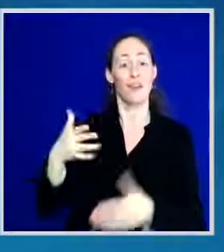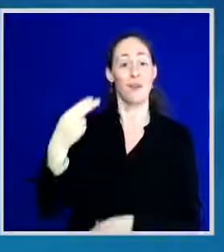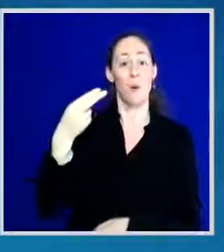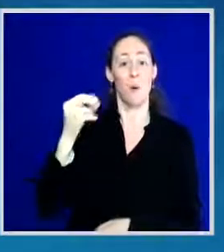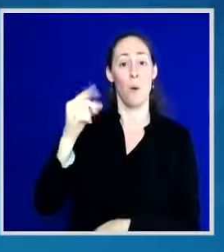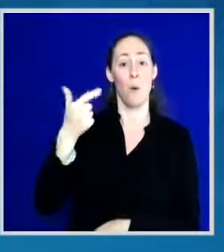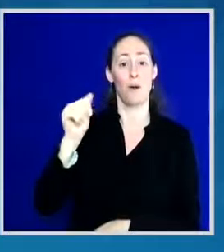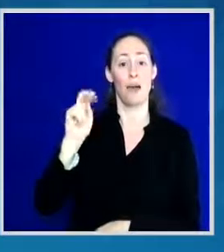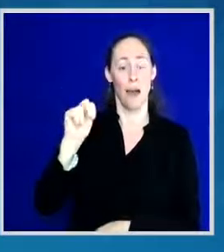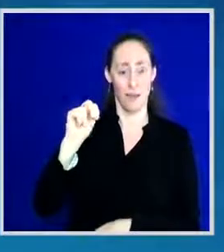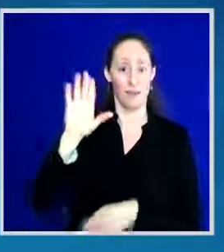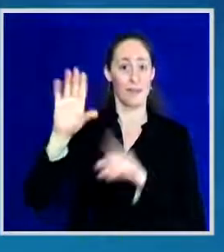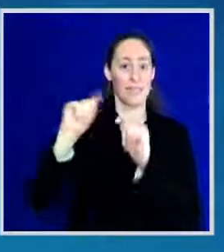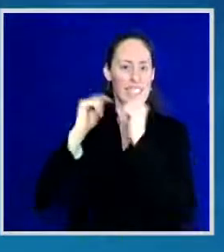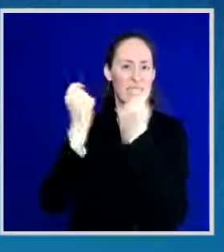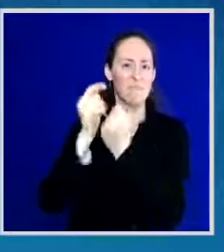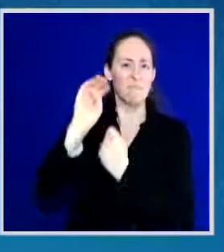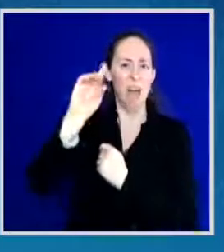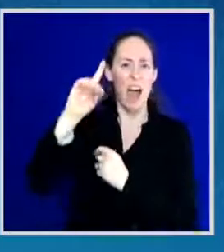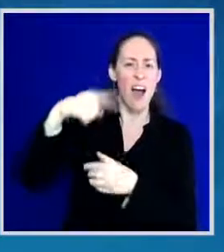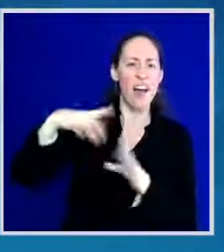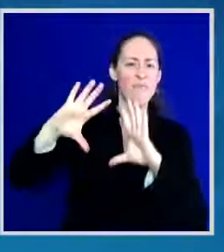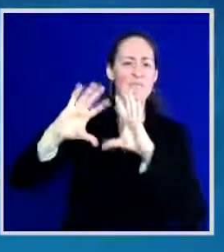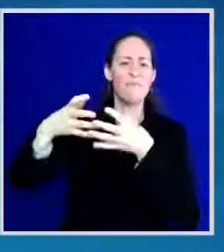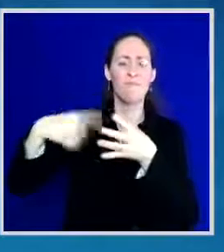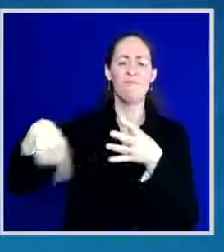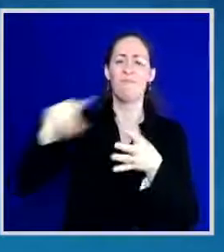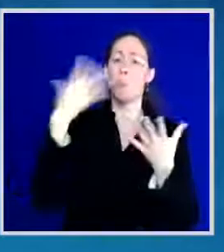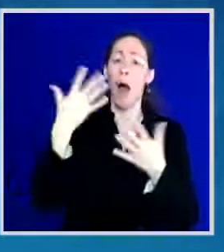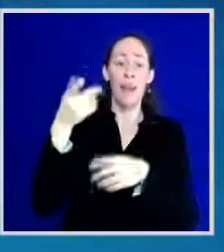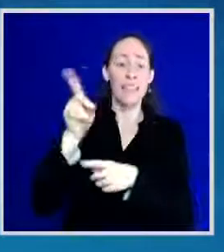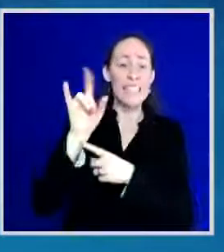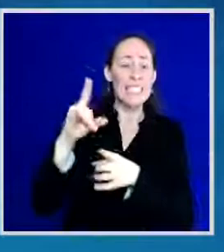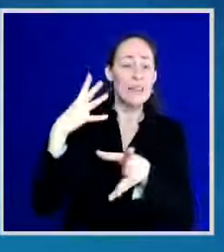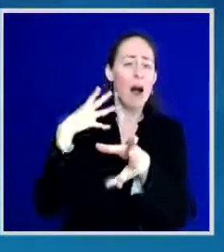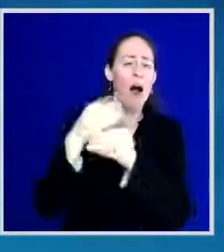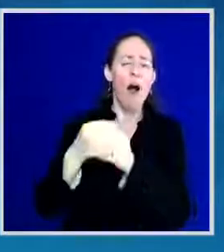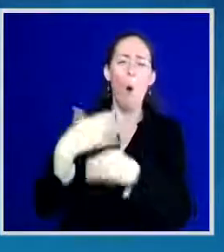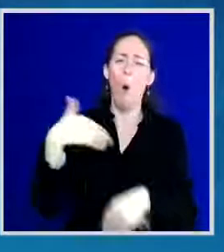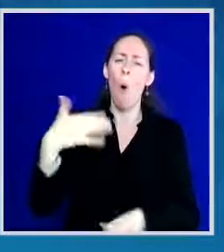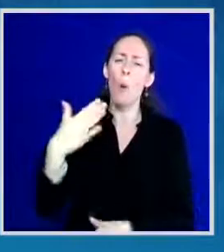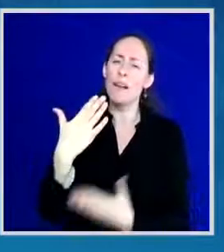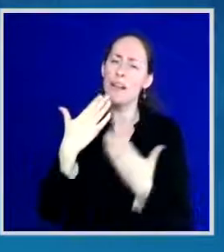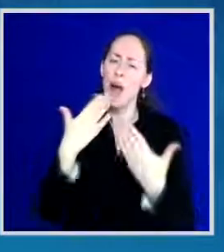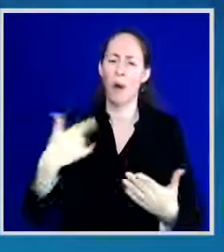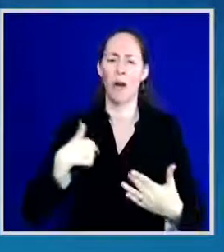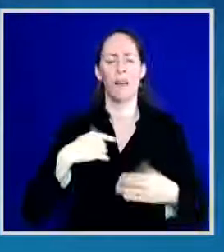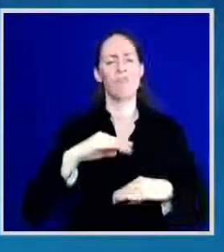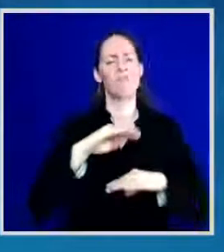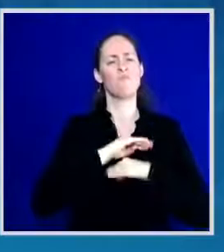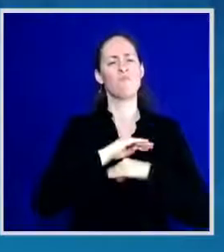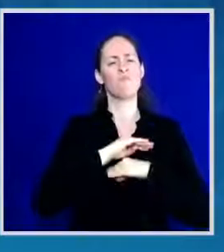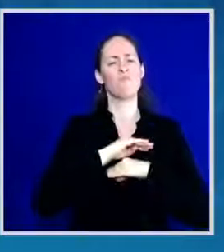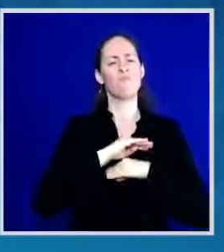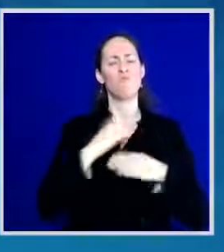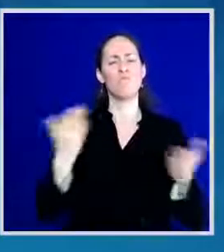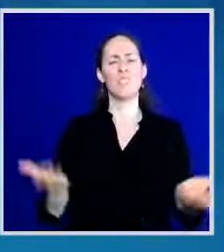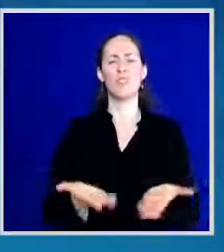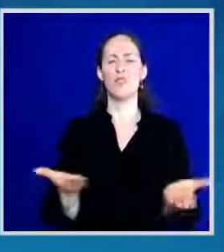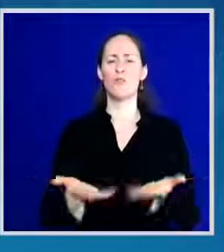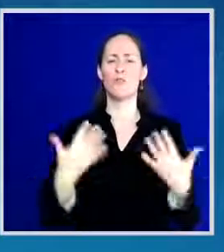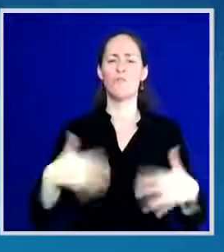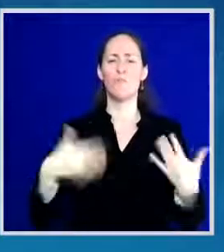you've done and I'm very pleased to be here with some of my colleagues from the federal Team Maryland.